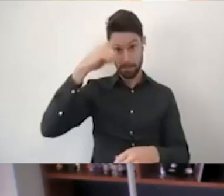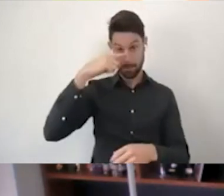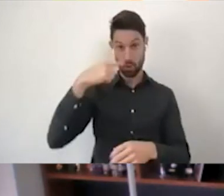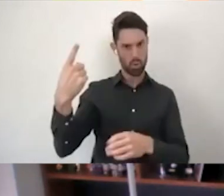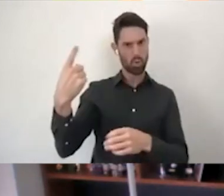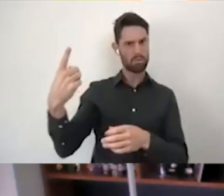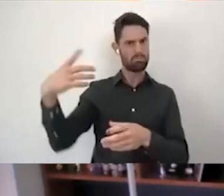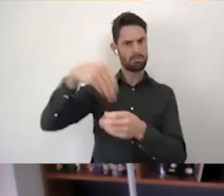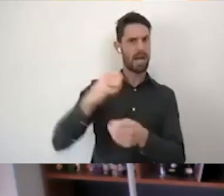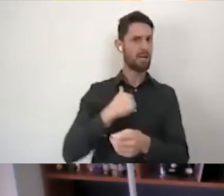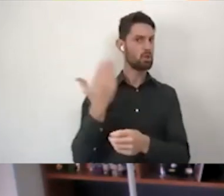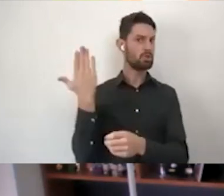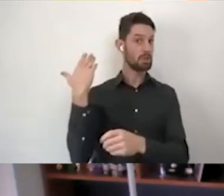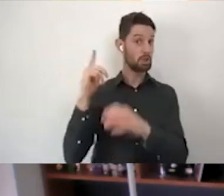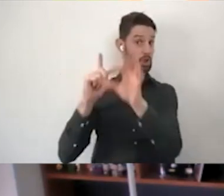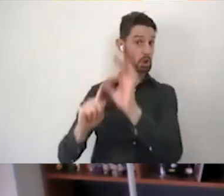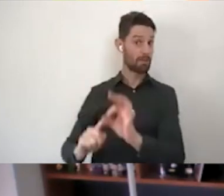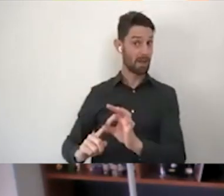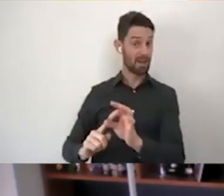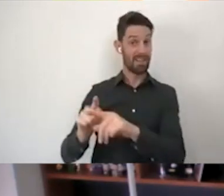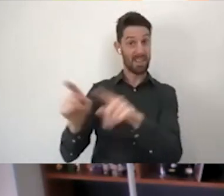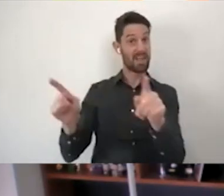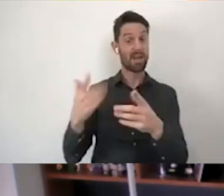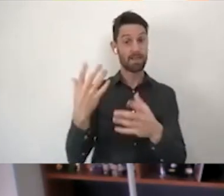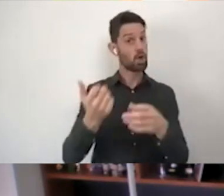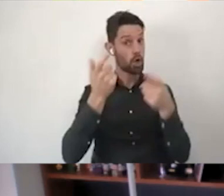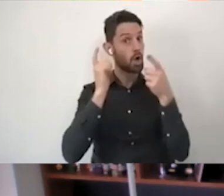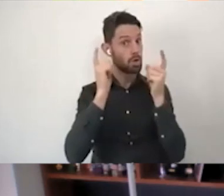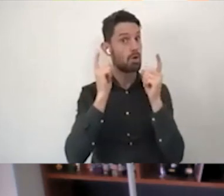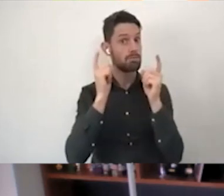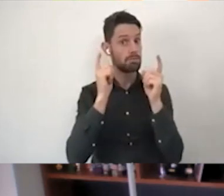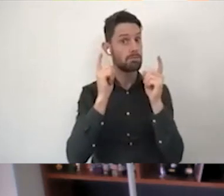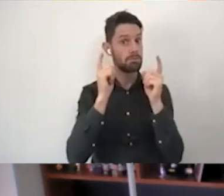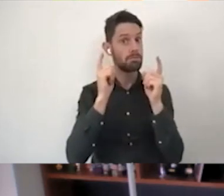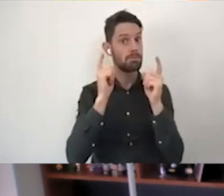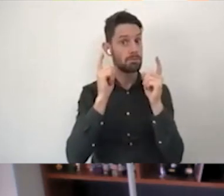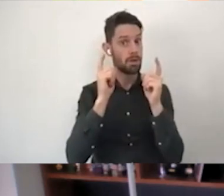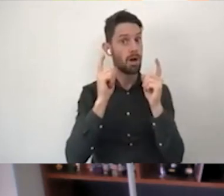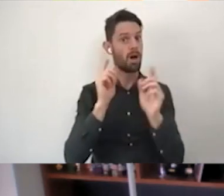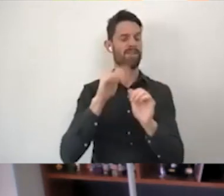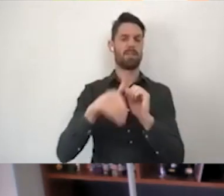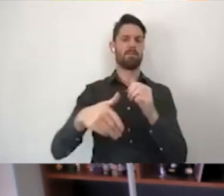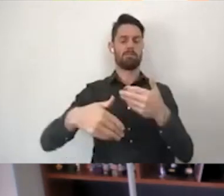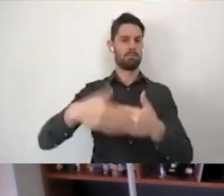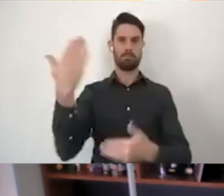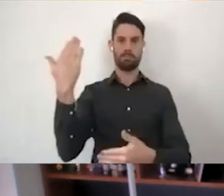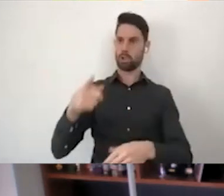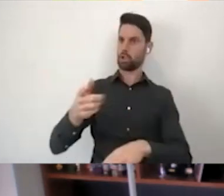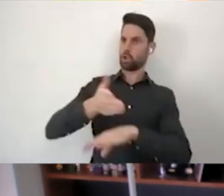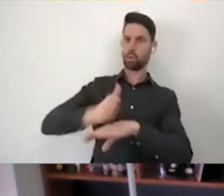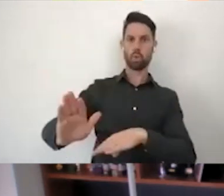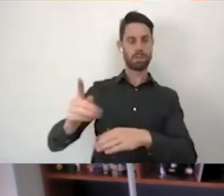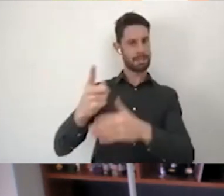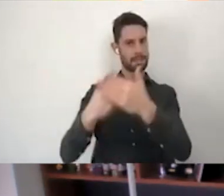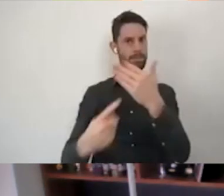our recent survey had expressed some concerns in terms of the introduction to the independent